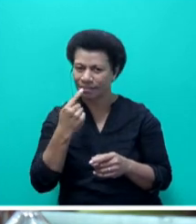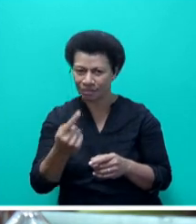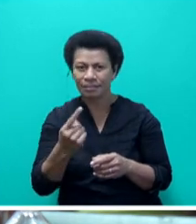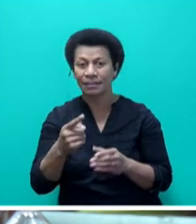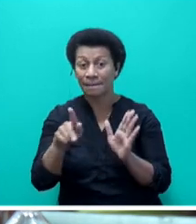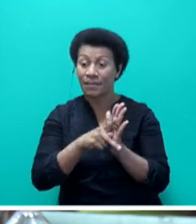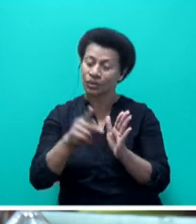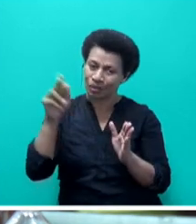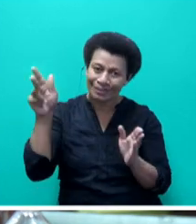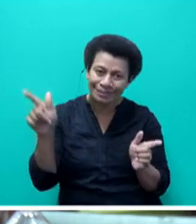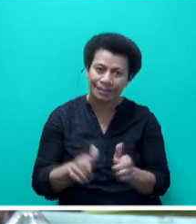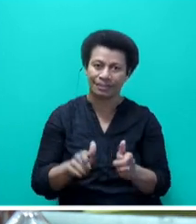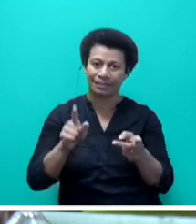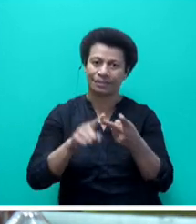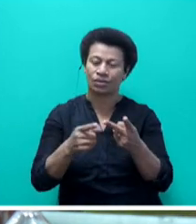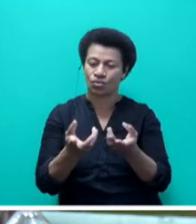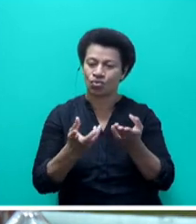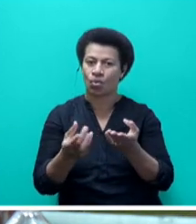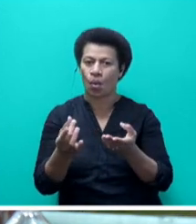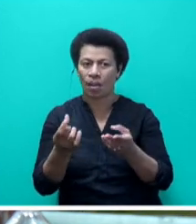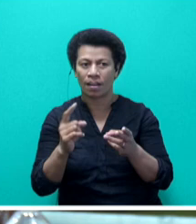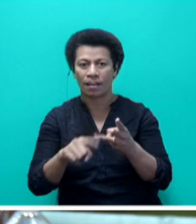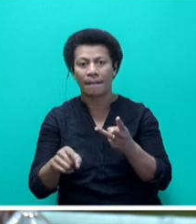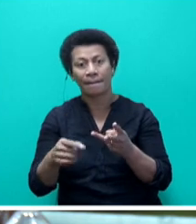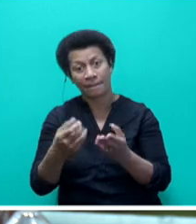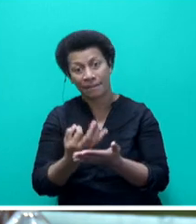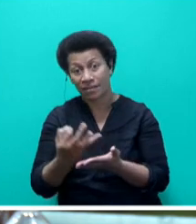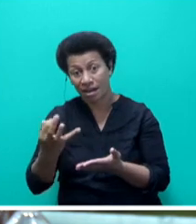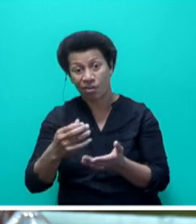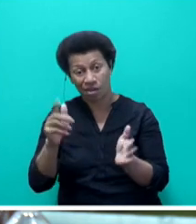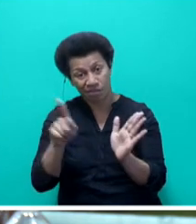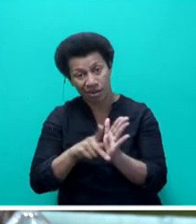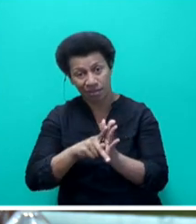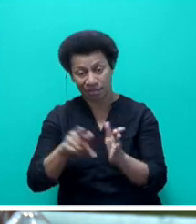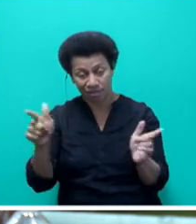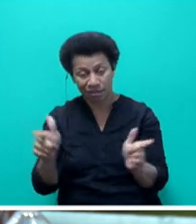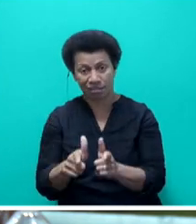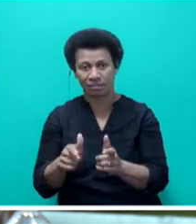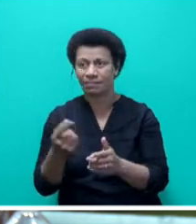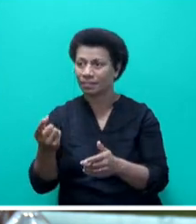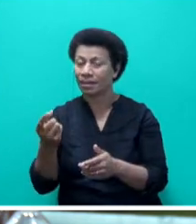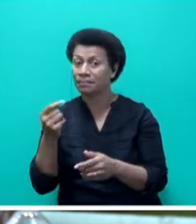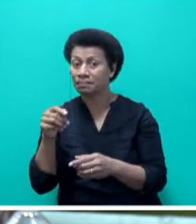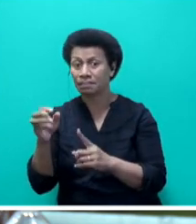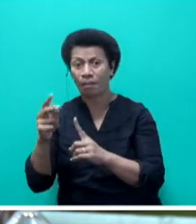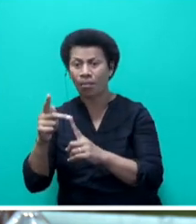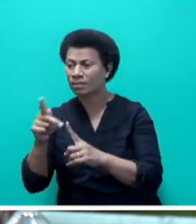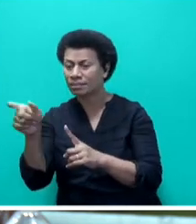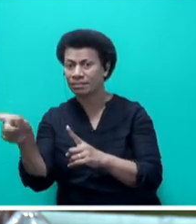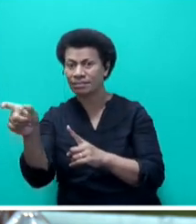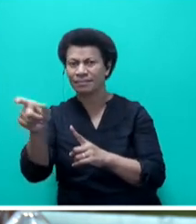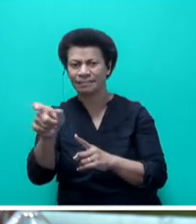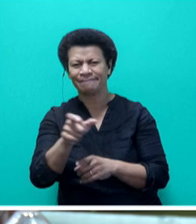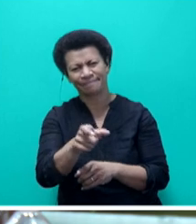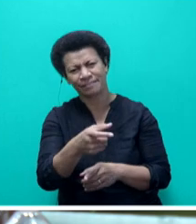the price of fuel, they'll bring down the price of cooking oil, they'll bring down the price of flour. These politicians are actually going and doing that. They're hoodwinking members of the